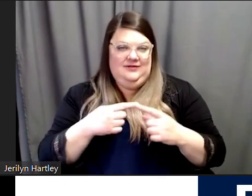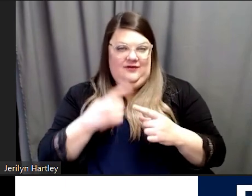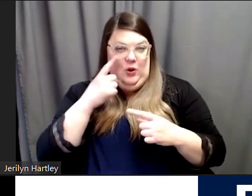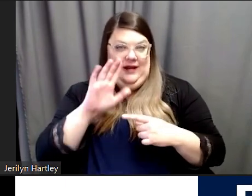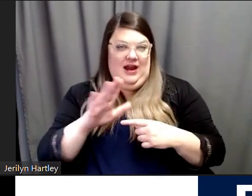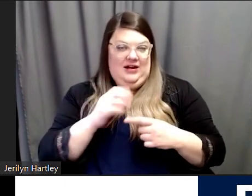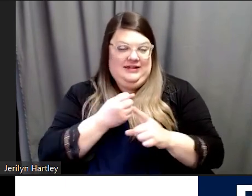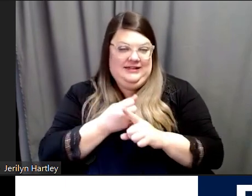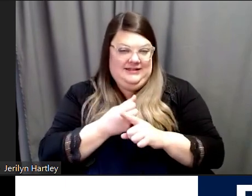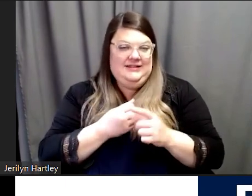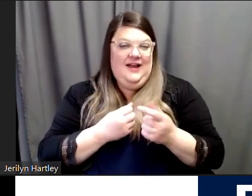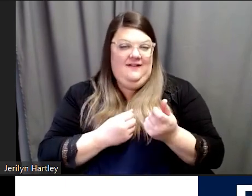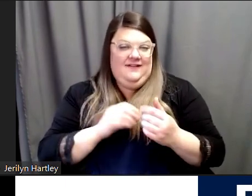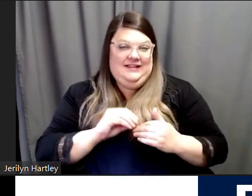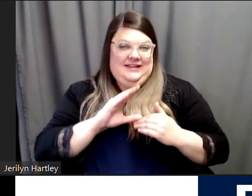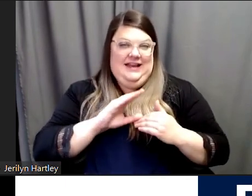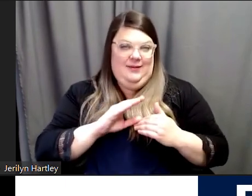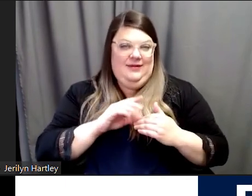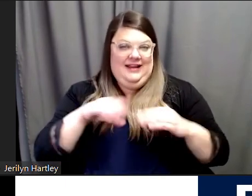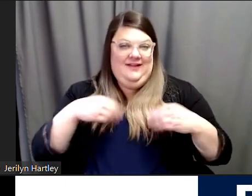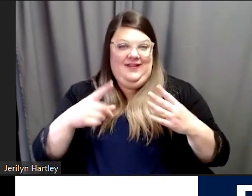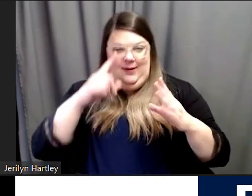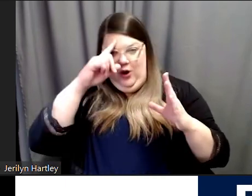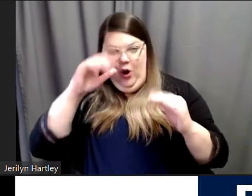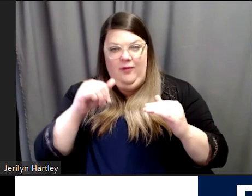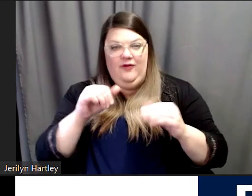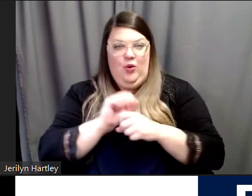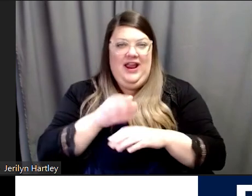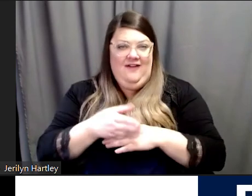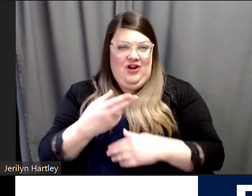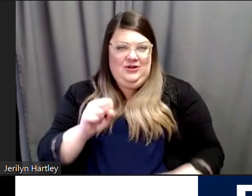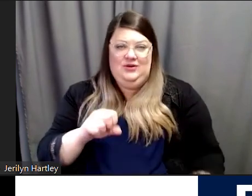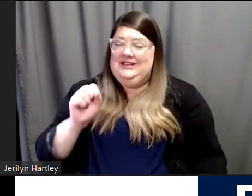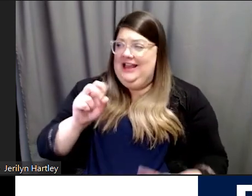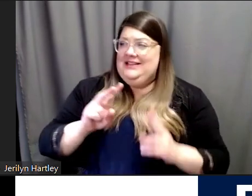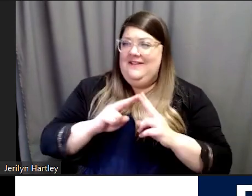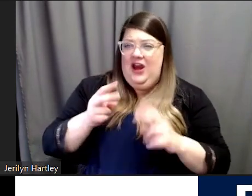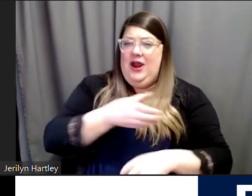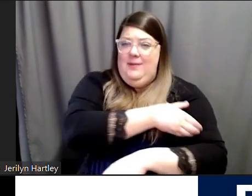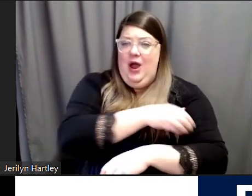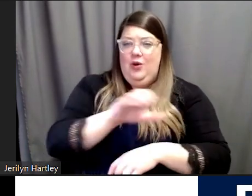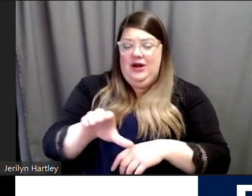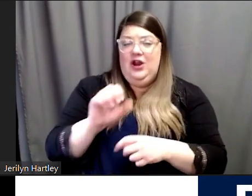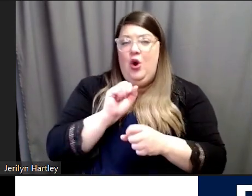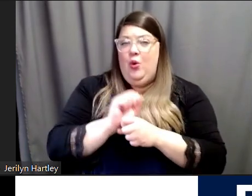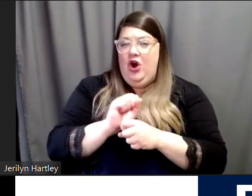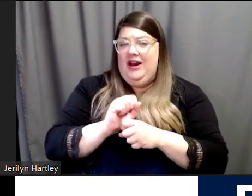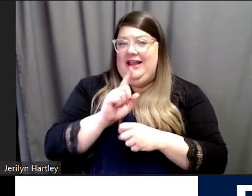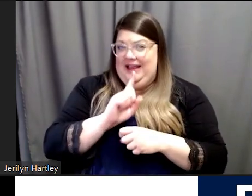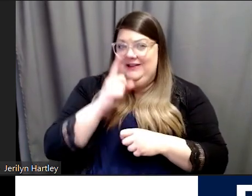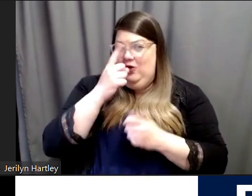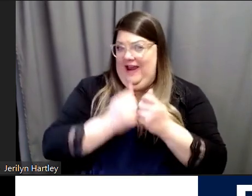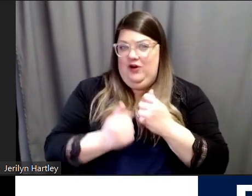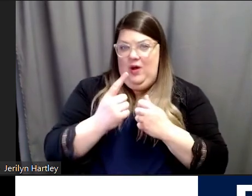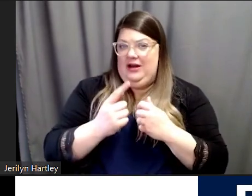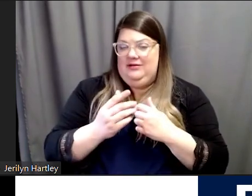gave them hope for working after high school. It's incredibly empowering. mean, work is for everybody, regardless of